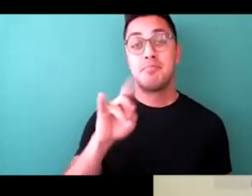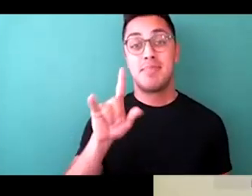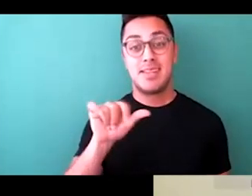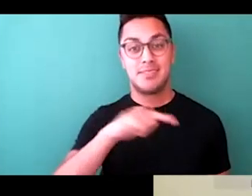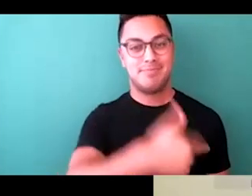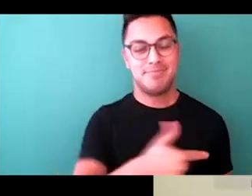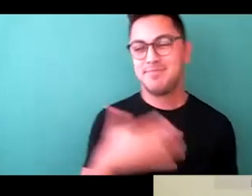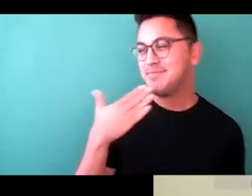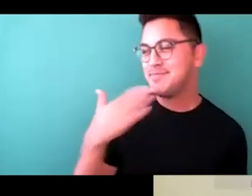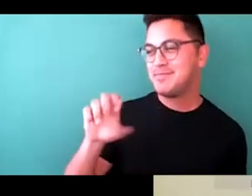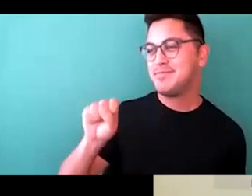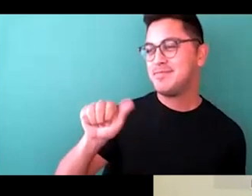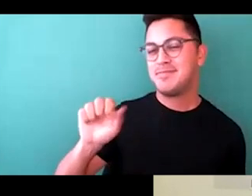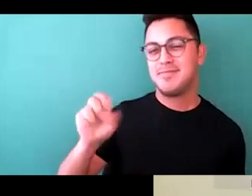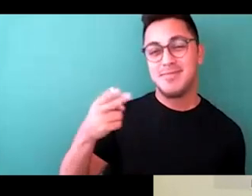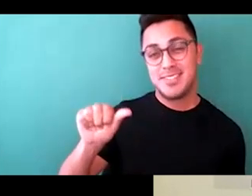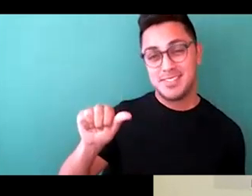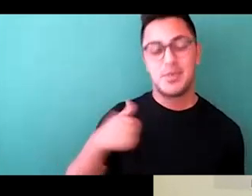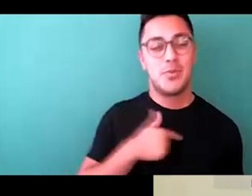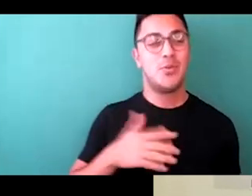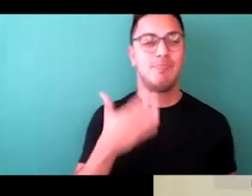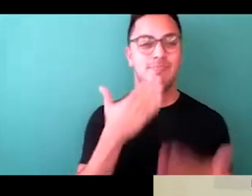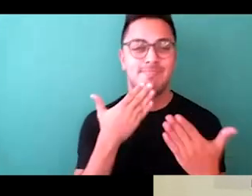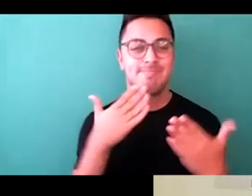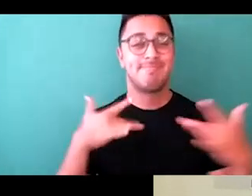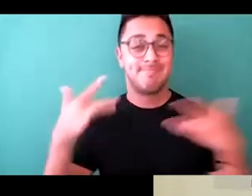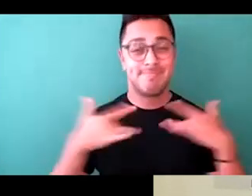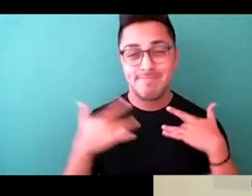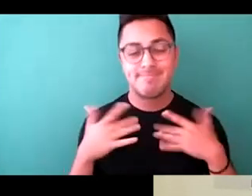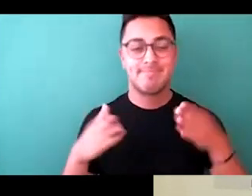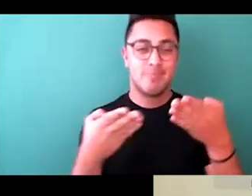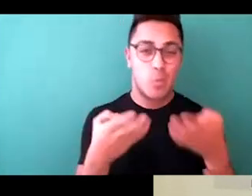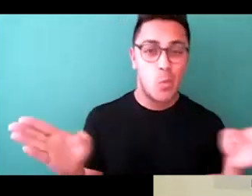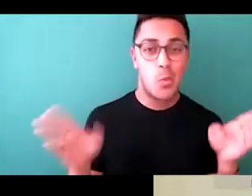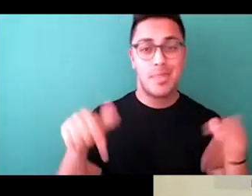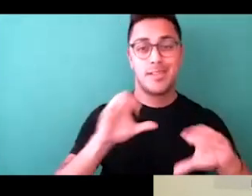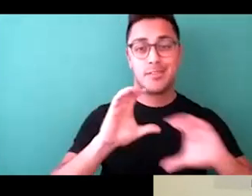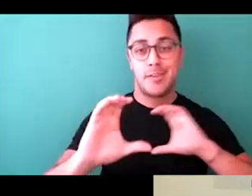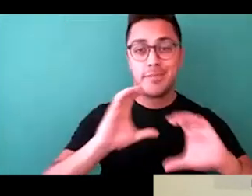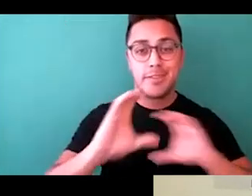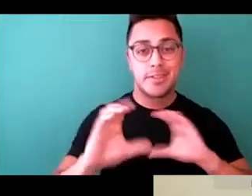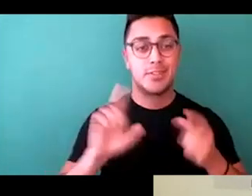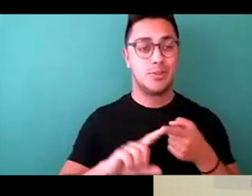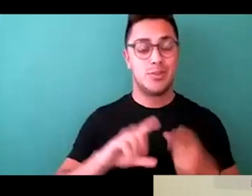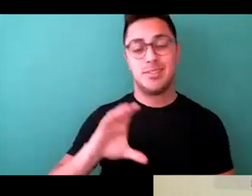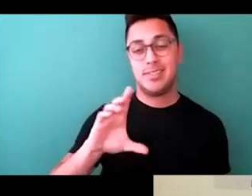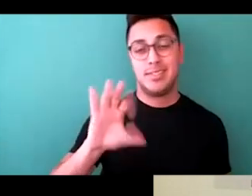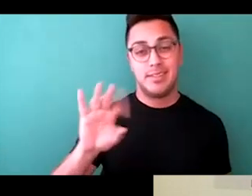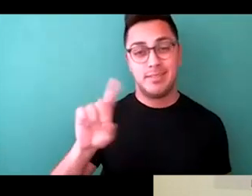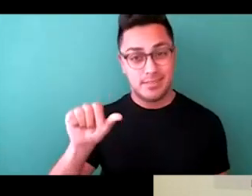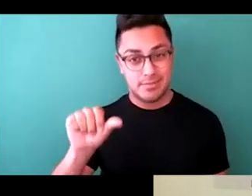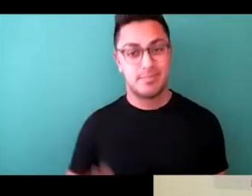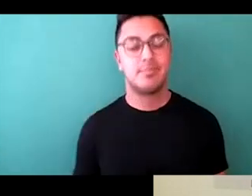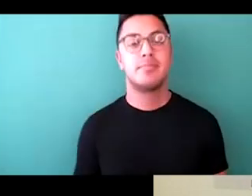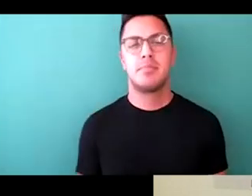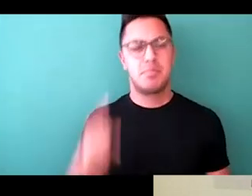Sasha. We are so grateful and excited to open up this conversation to the CFDA. And because of the